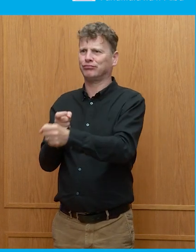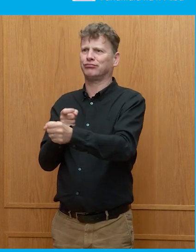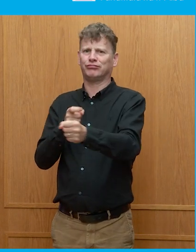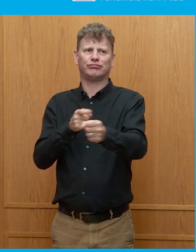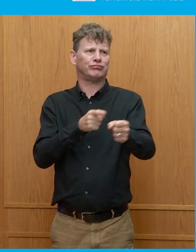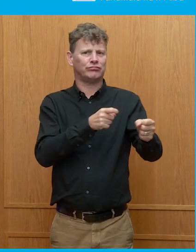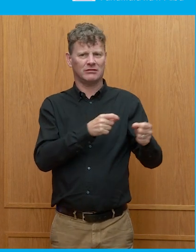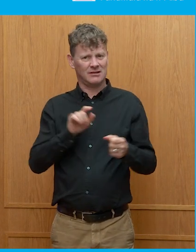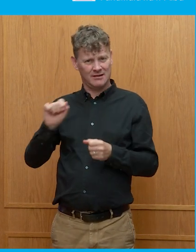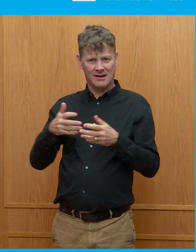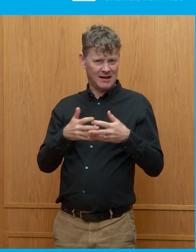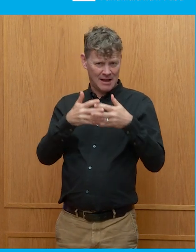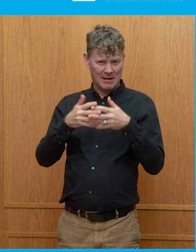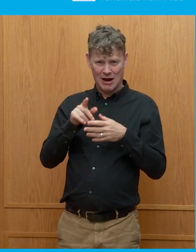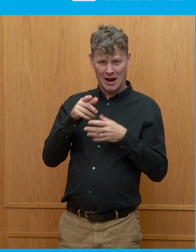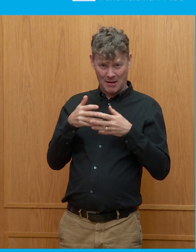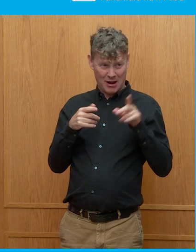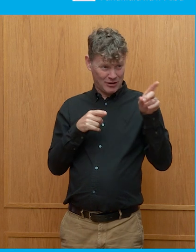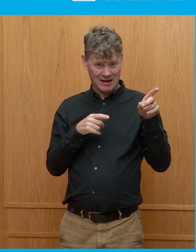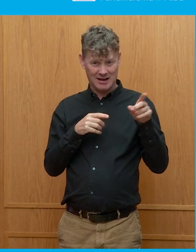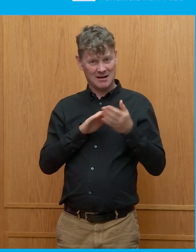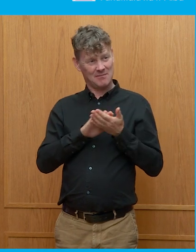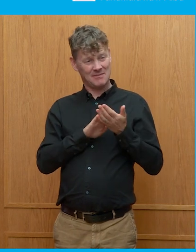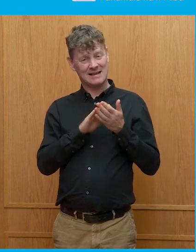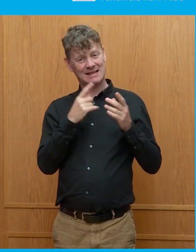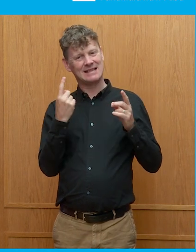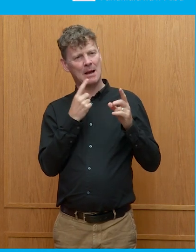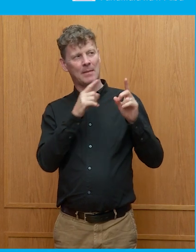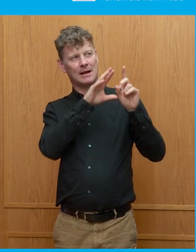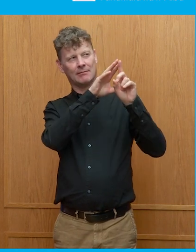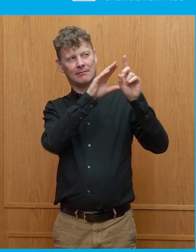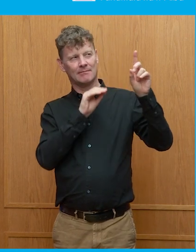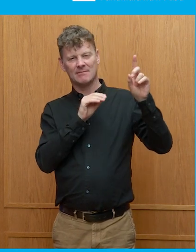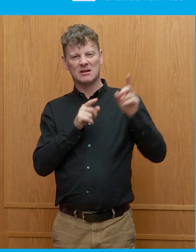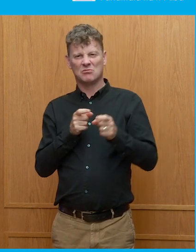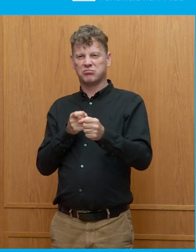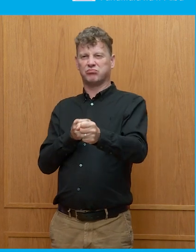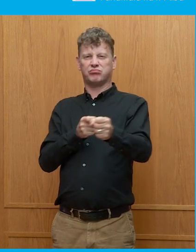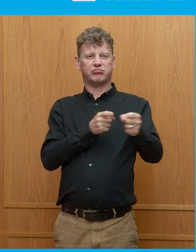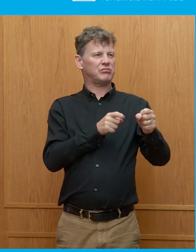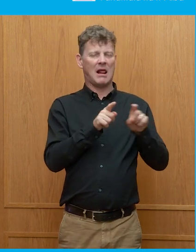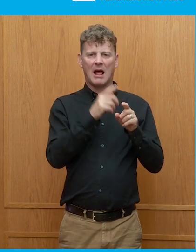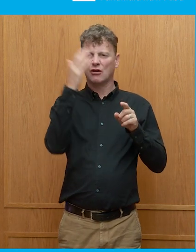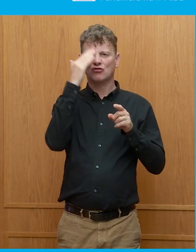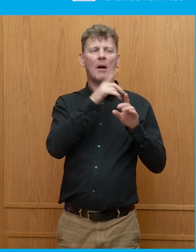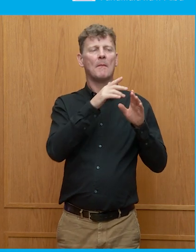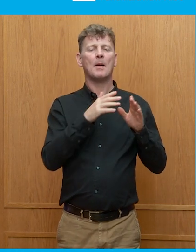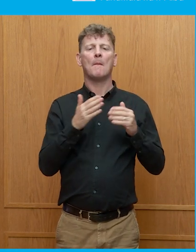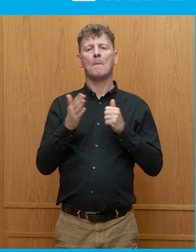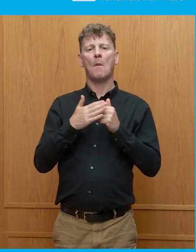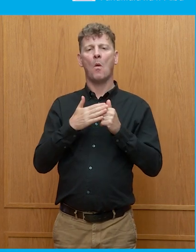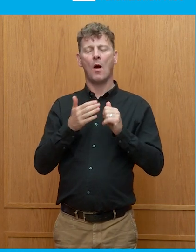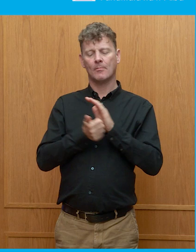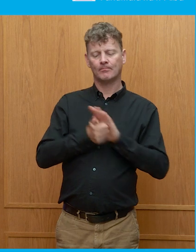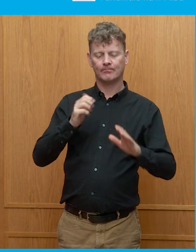States. Might somebody who harnesses all that in a much more rational way be more effective? And is that what the next